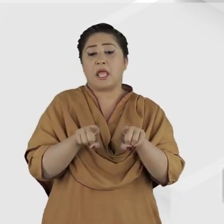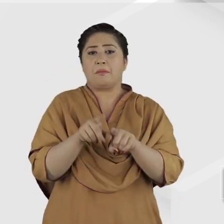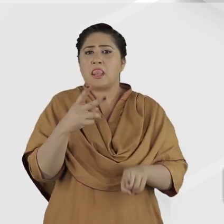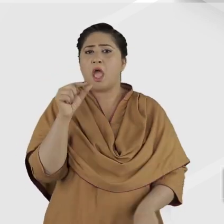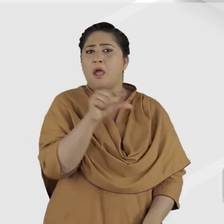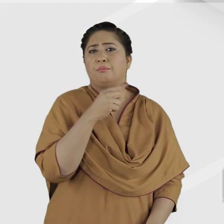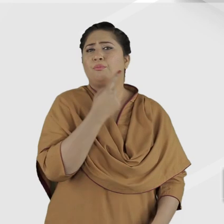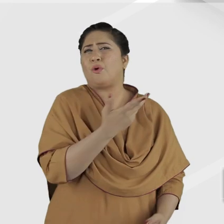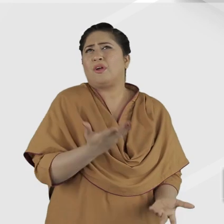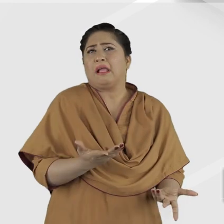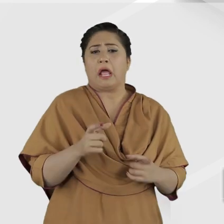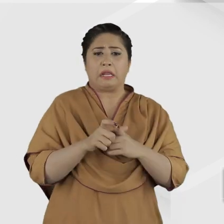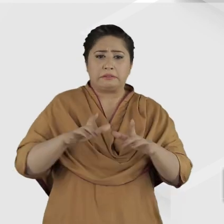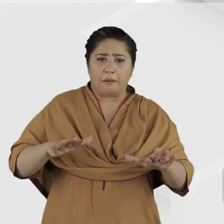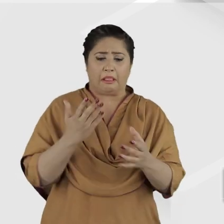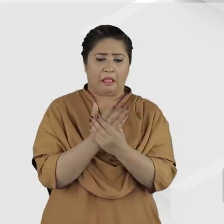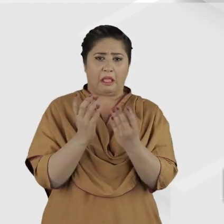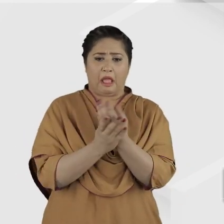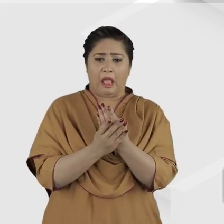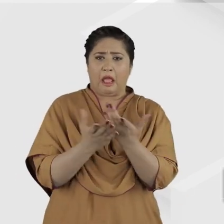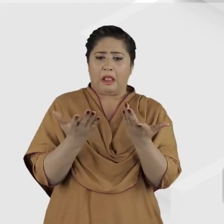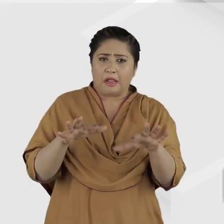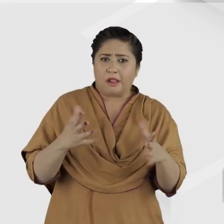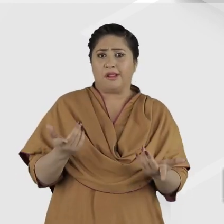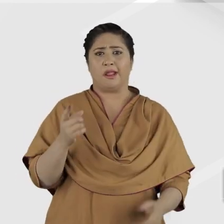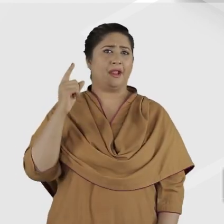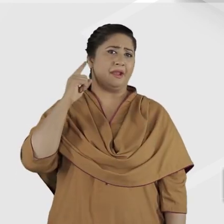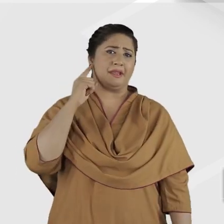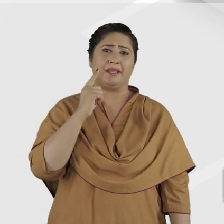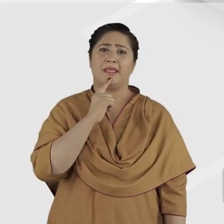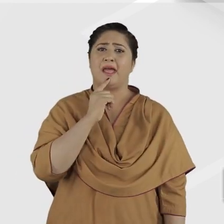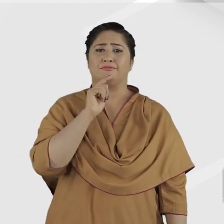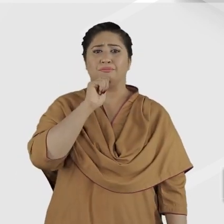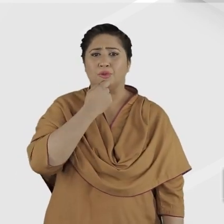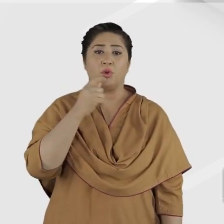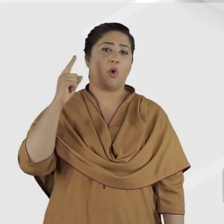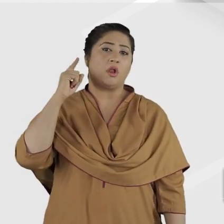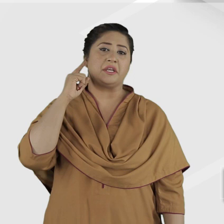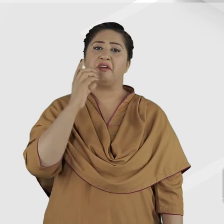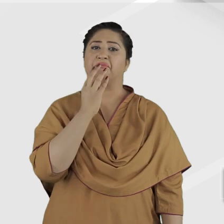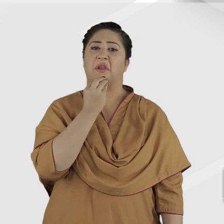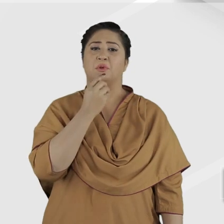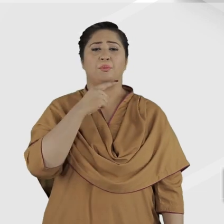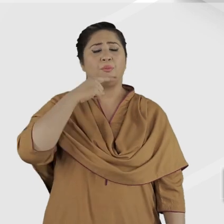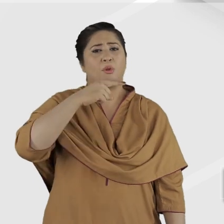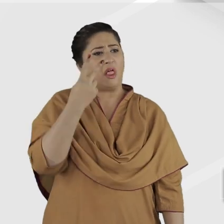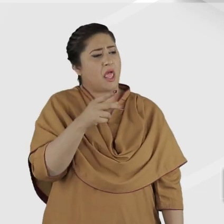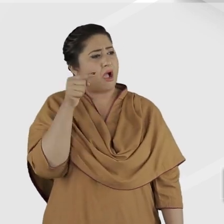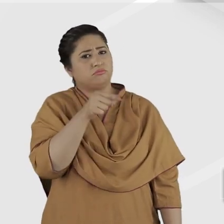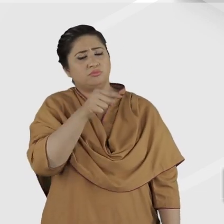disabled, handicapped, deaf mute, or deaf and dumb.